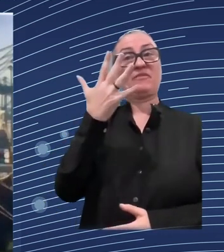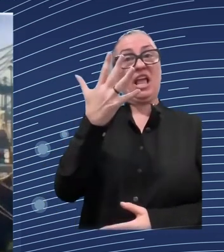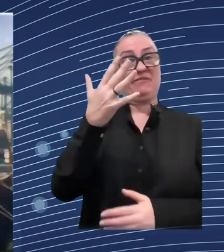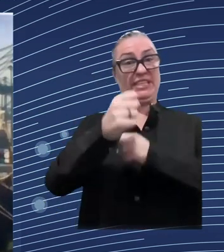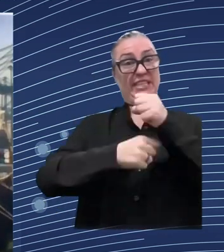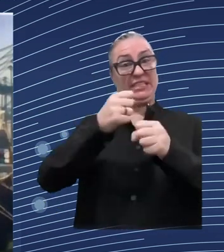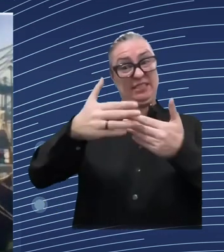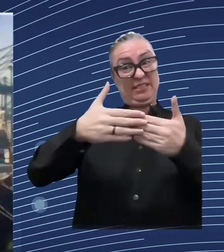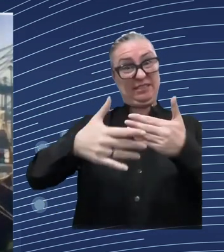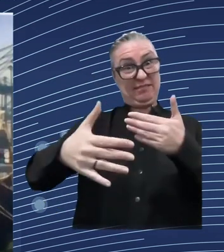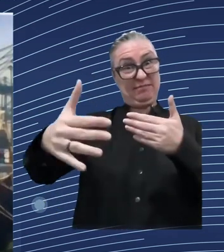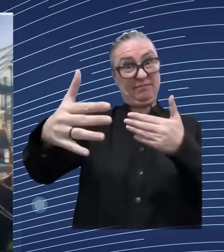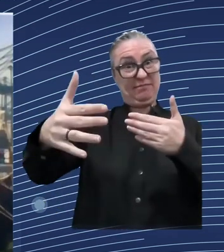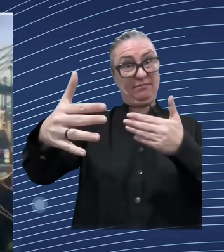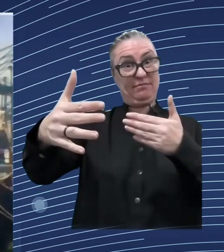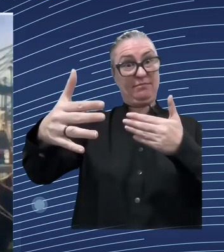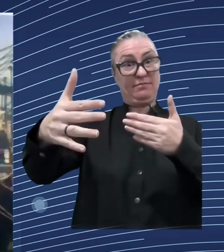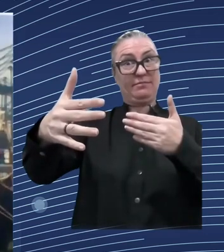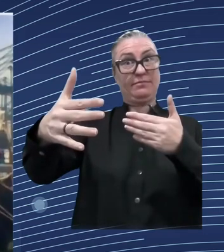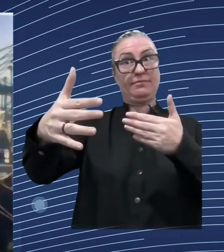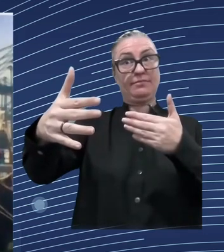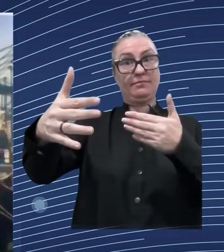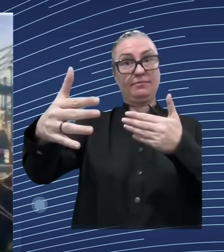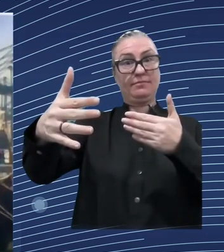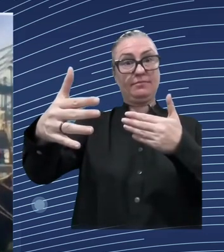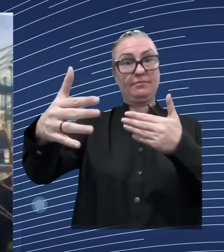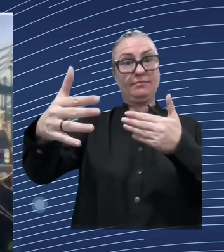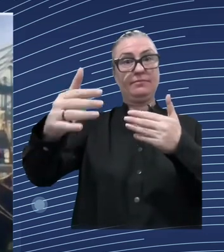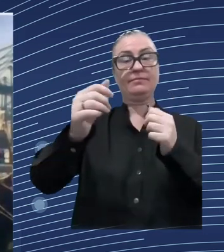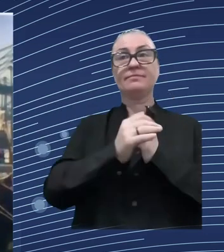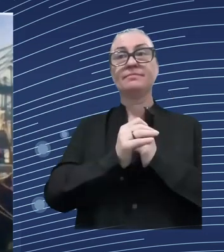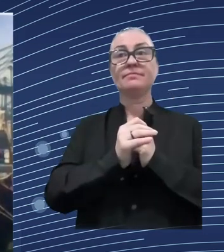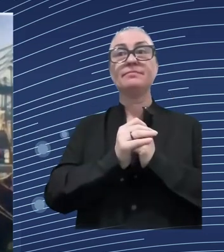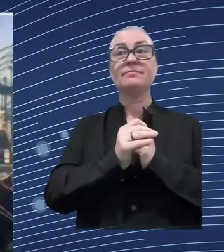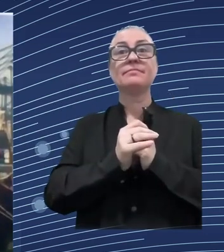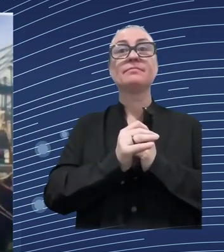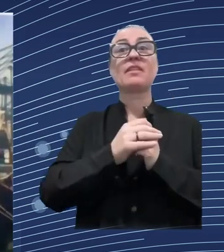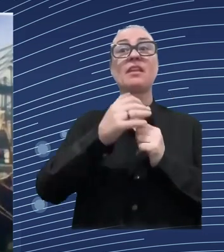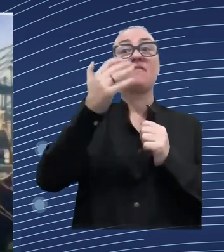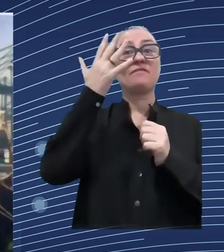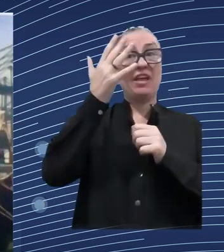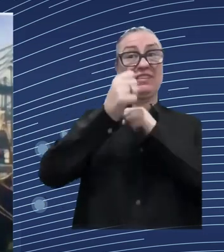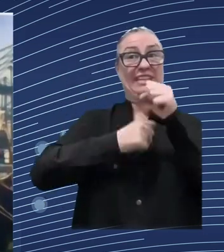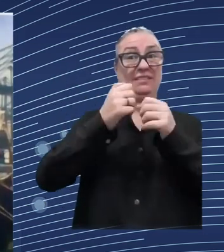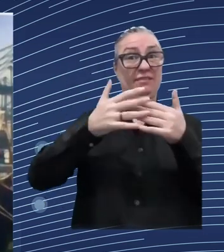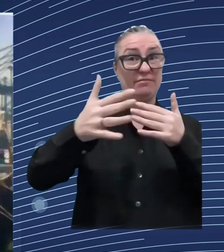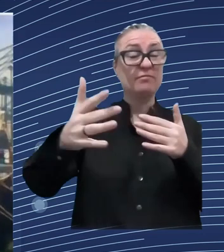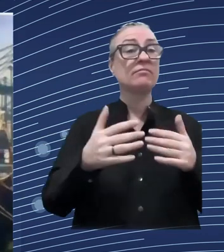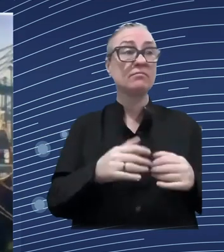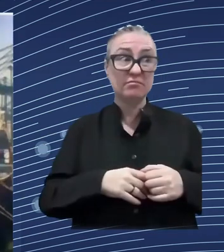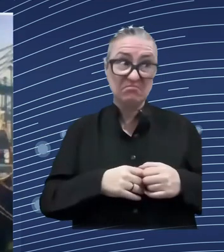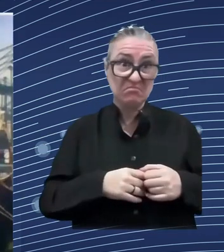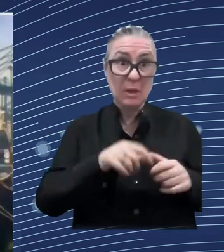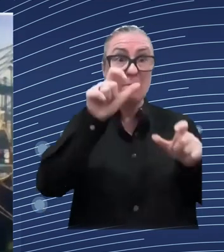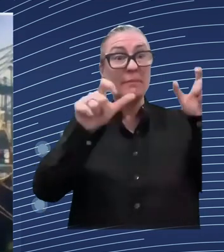frightening so are we all going to remain with our jobs or what are we going to do and again i i will share a